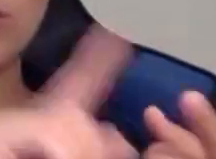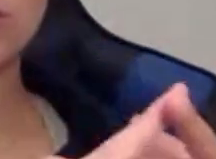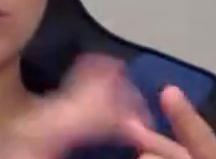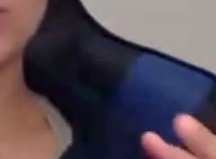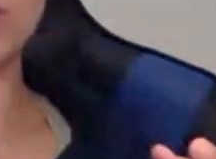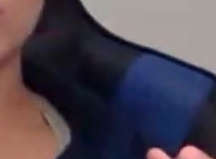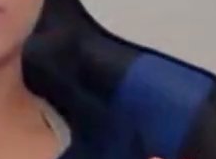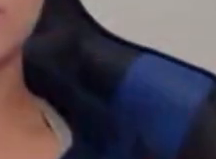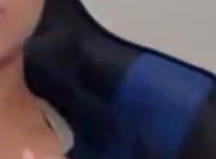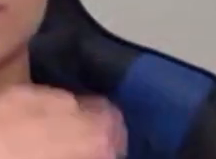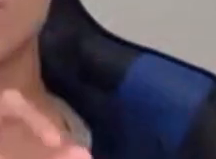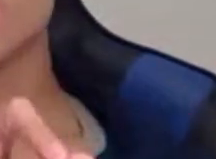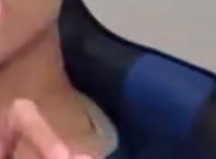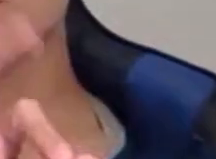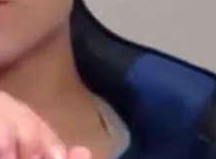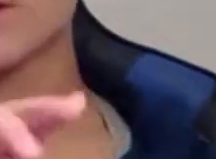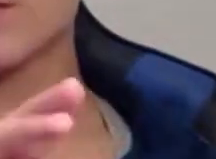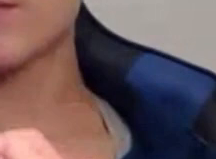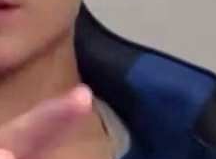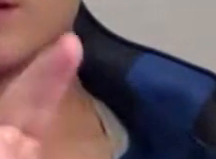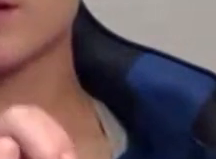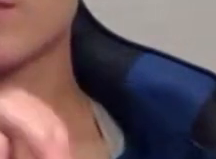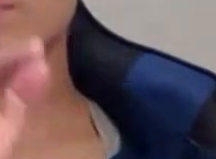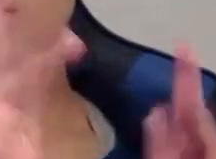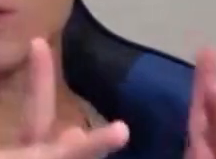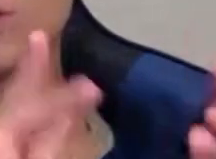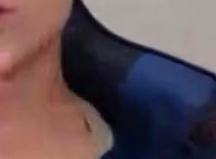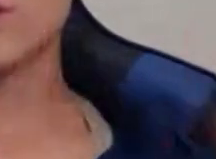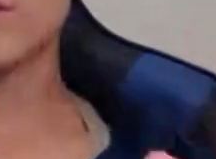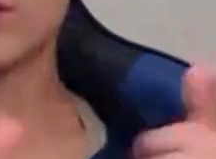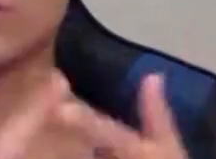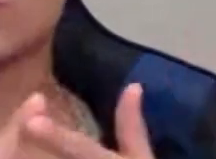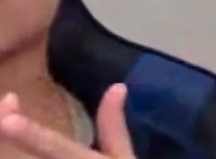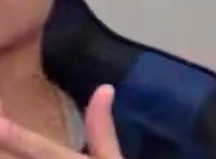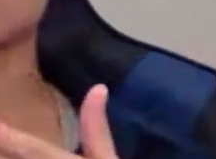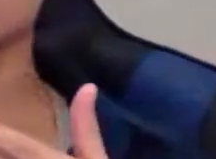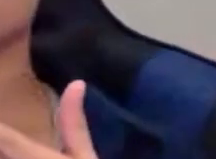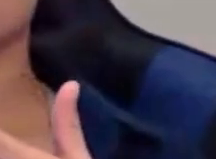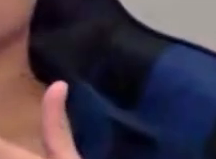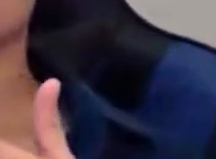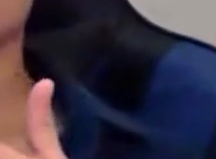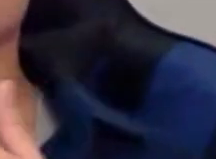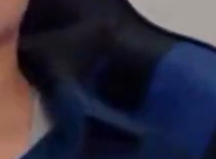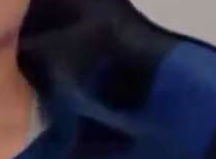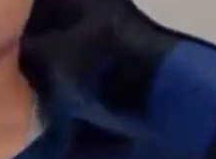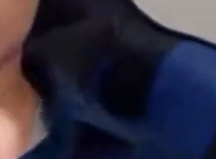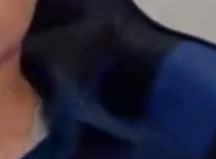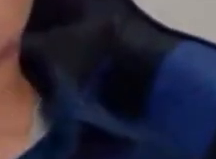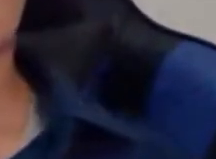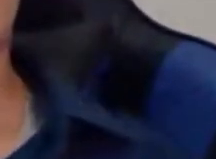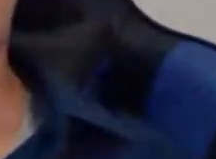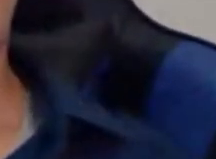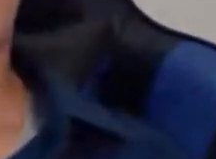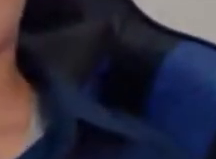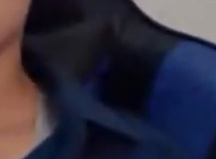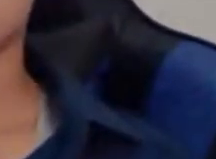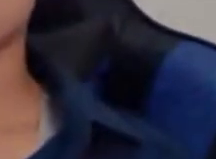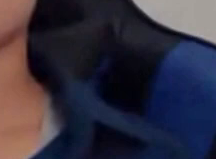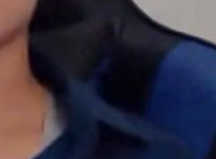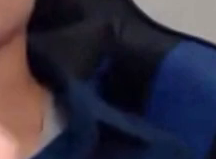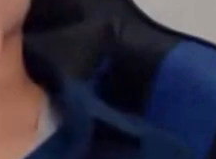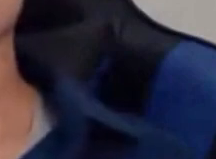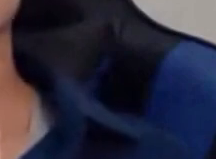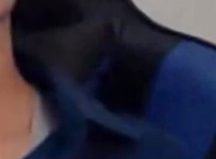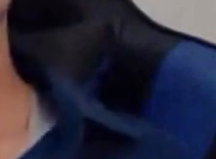for example, to folks who are supposedly embodying or supposedly experiencing less violence because they embody